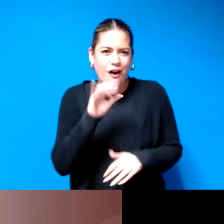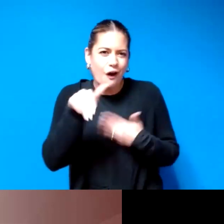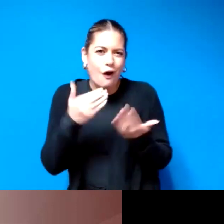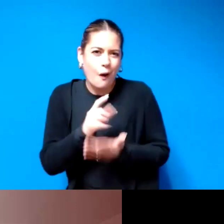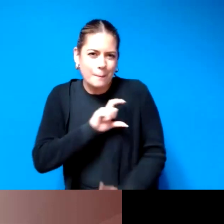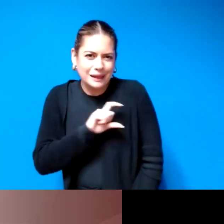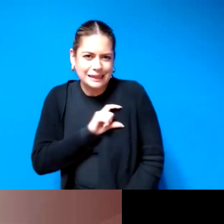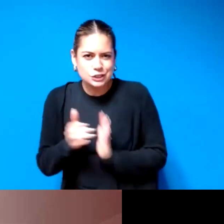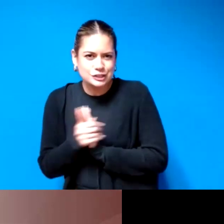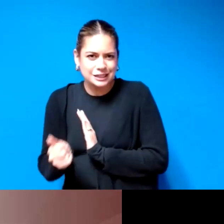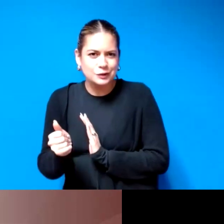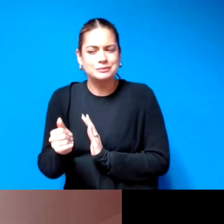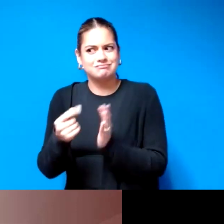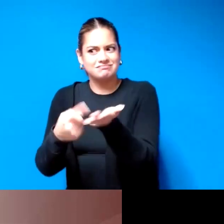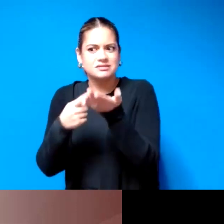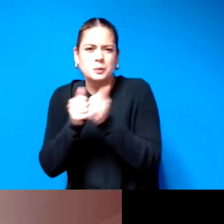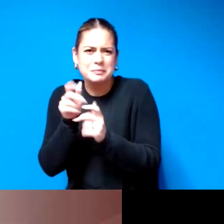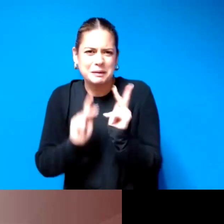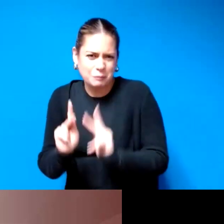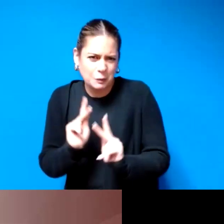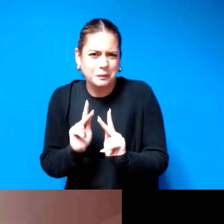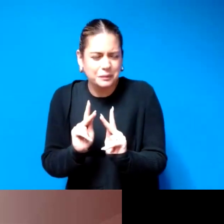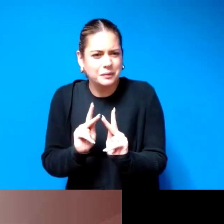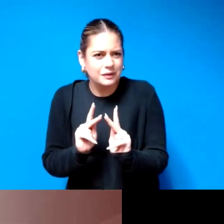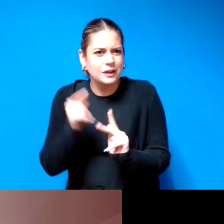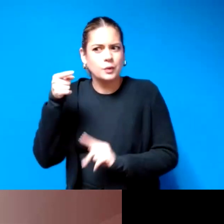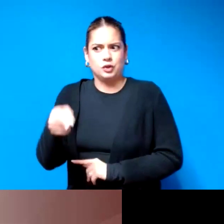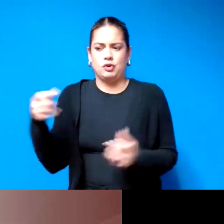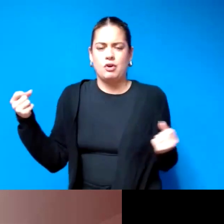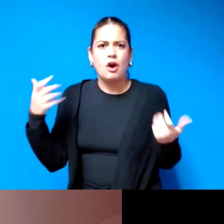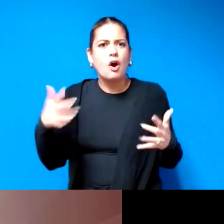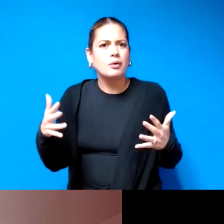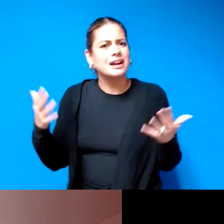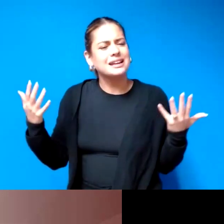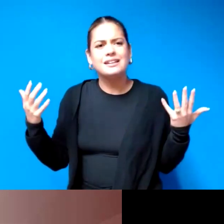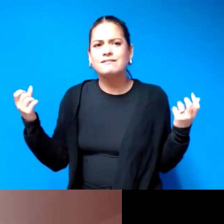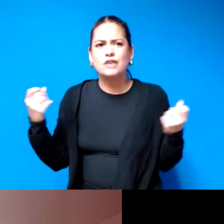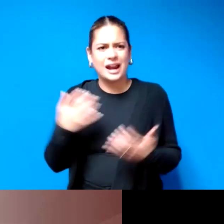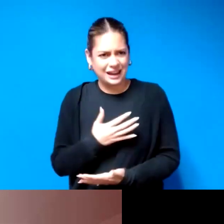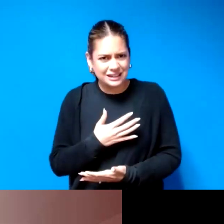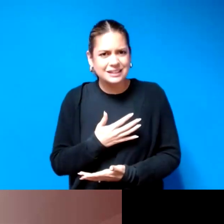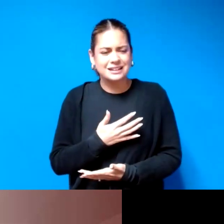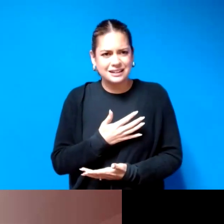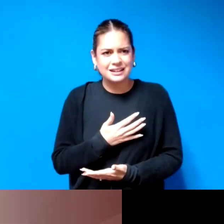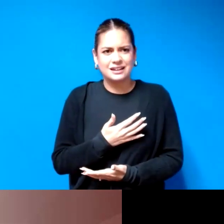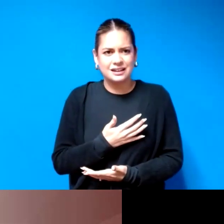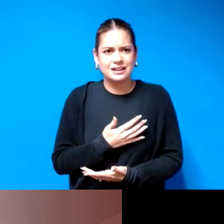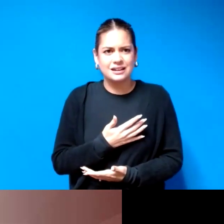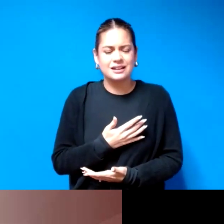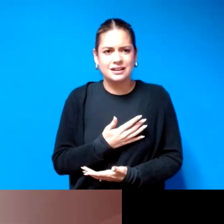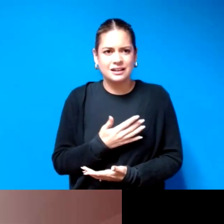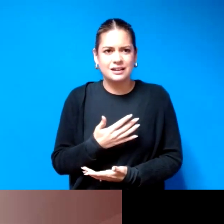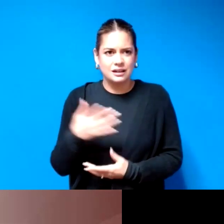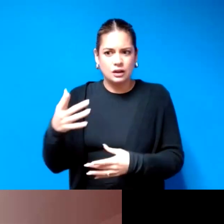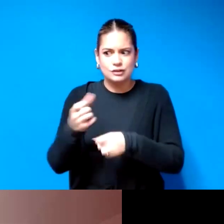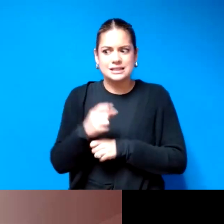are skilled to talk to people and when you know you're in fear of um you're afraid of